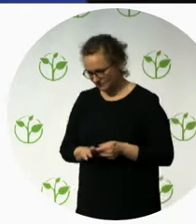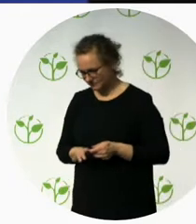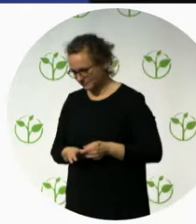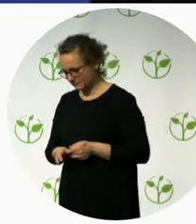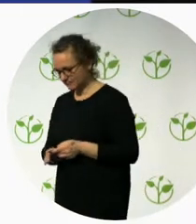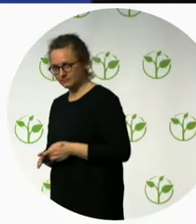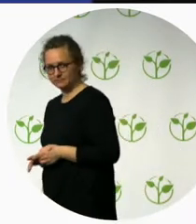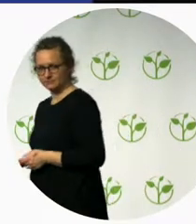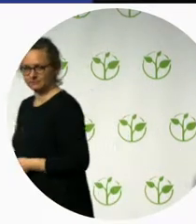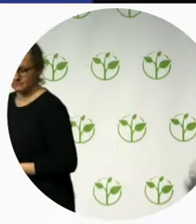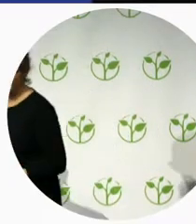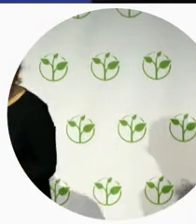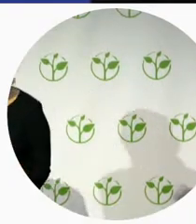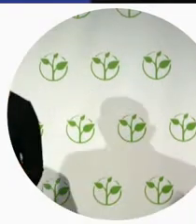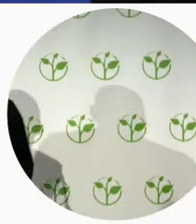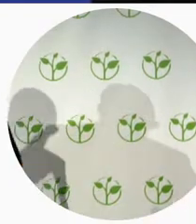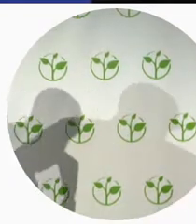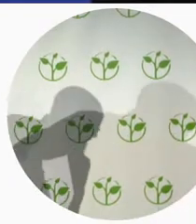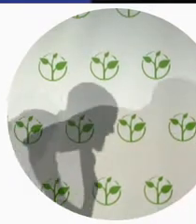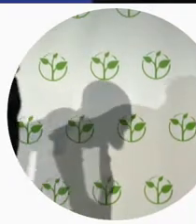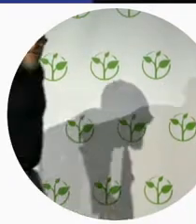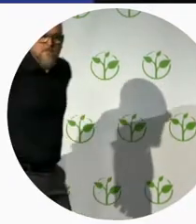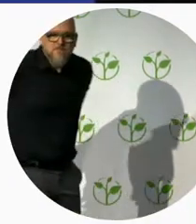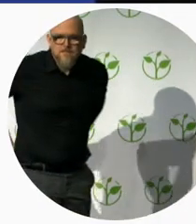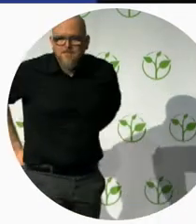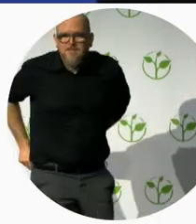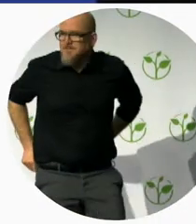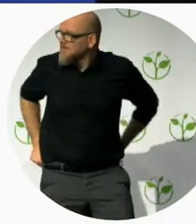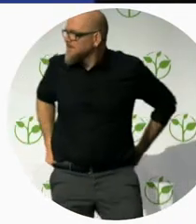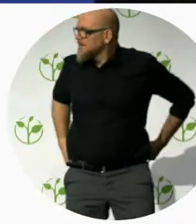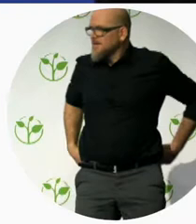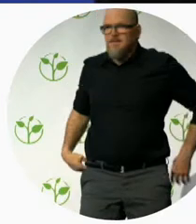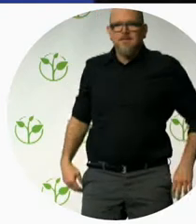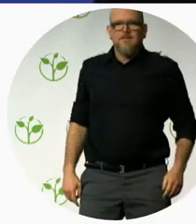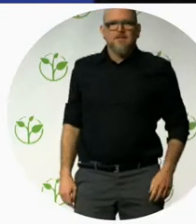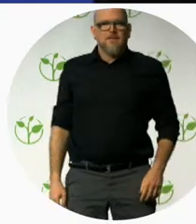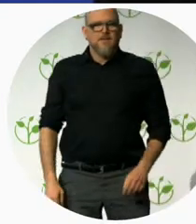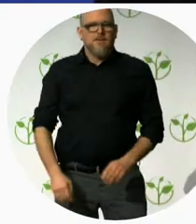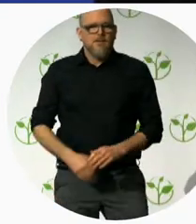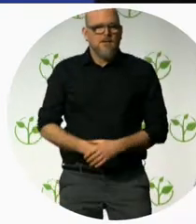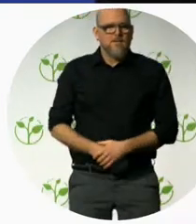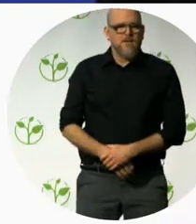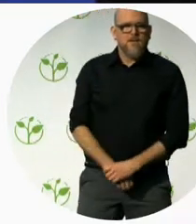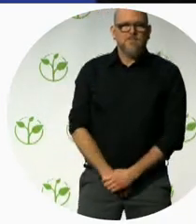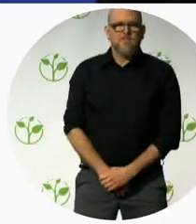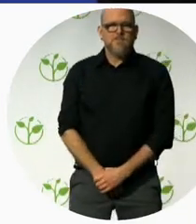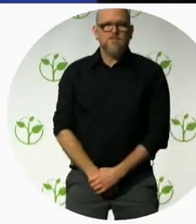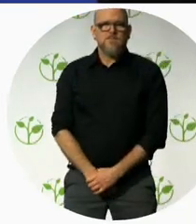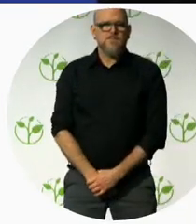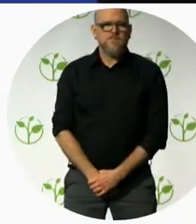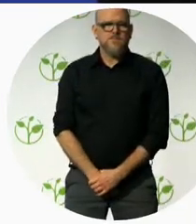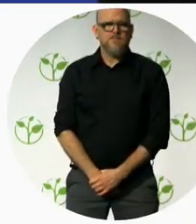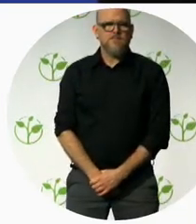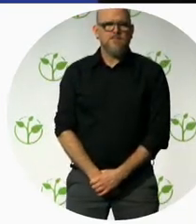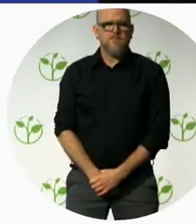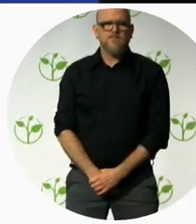Thank you very much, Marco. So, I think one of the lasting impressions for me about this example is that, of course, it's an association